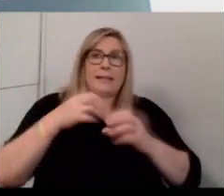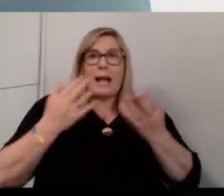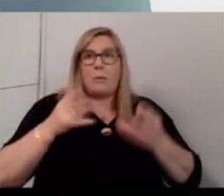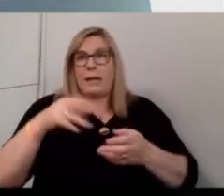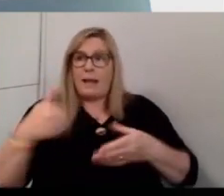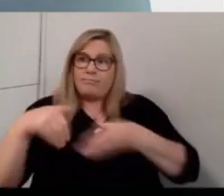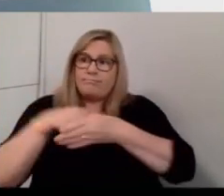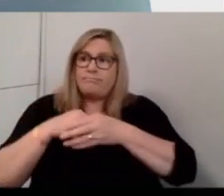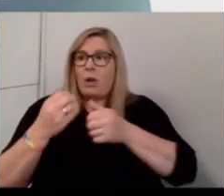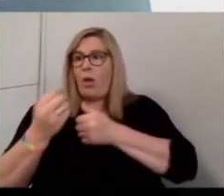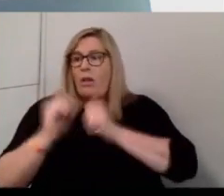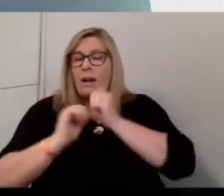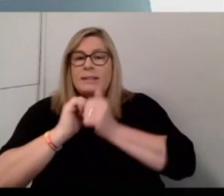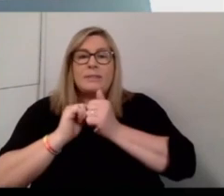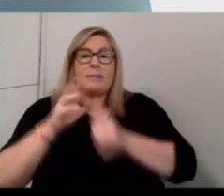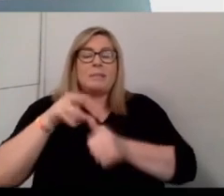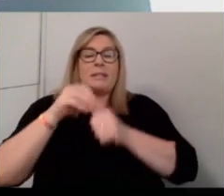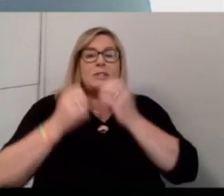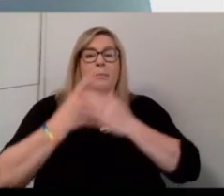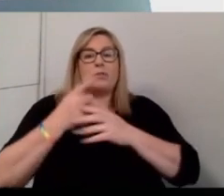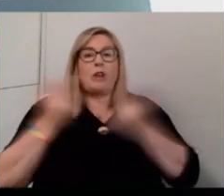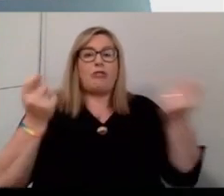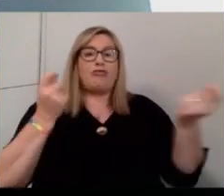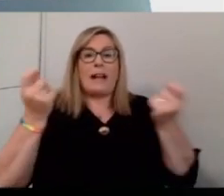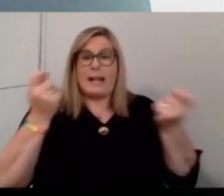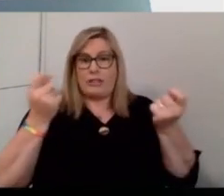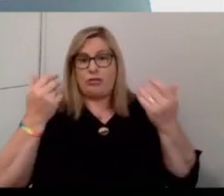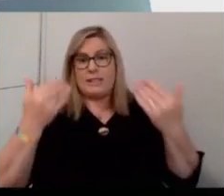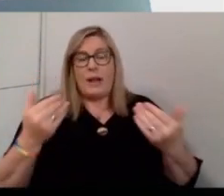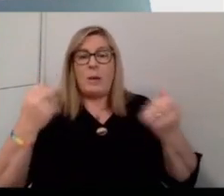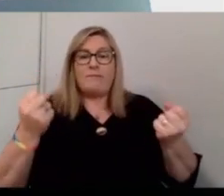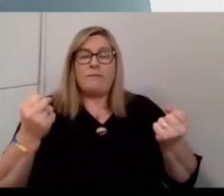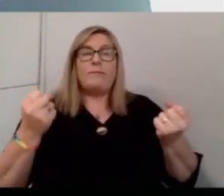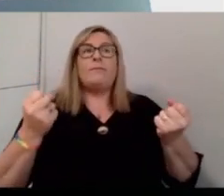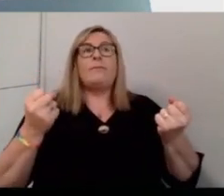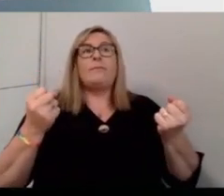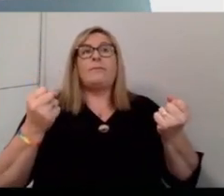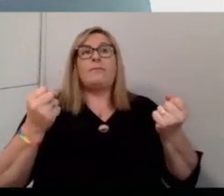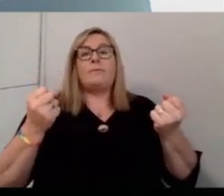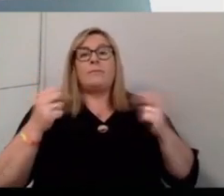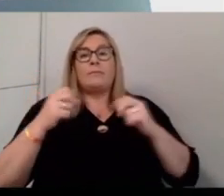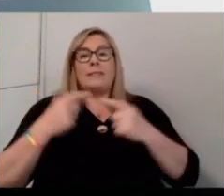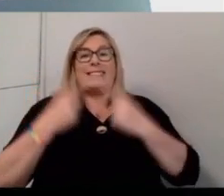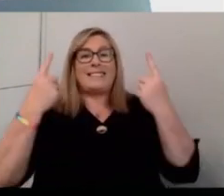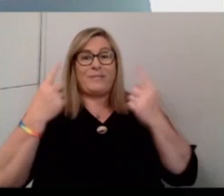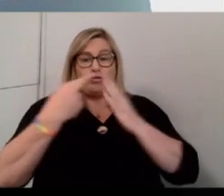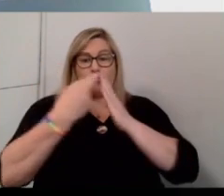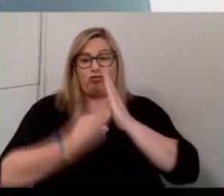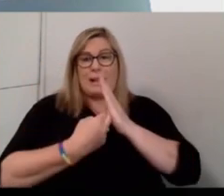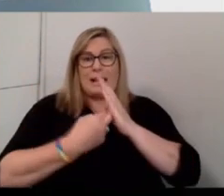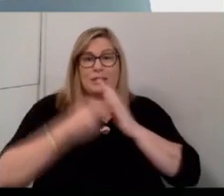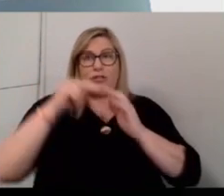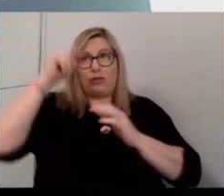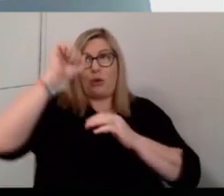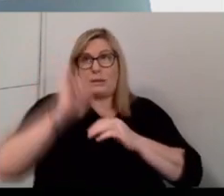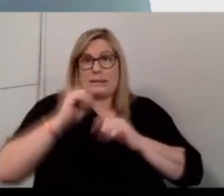activities, particularly the opportunity around regulatory. Now we've got different regulations with respect